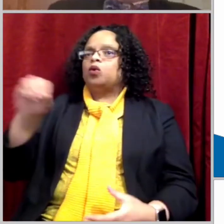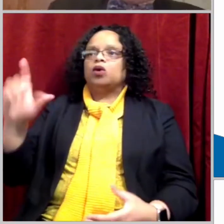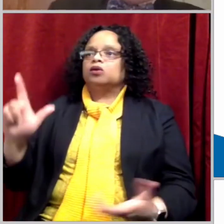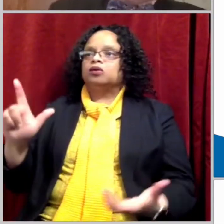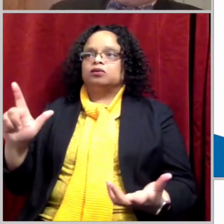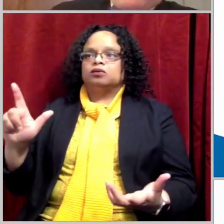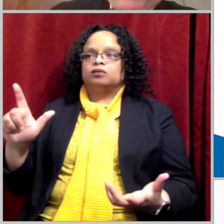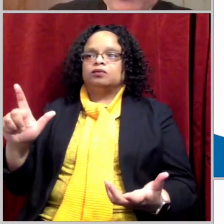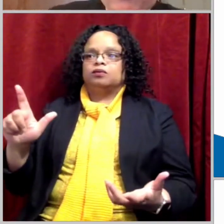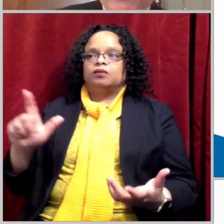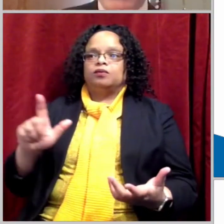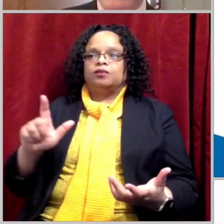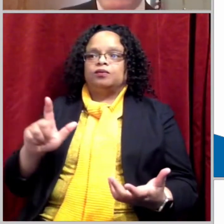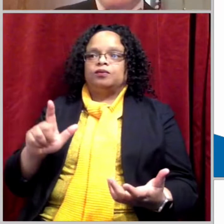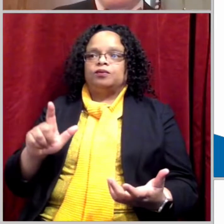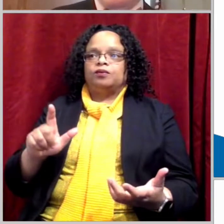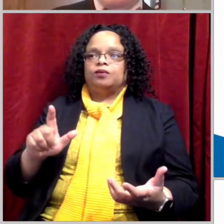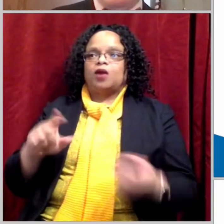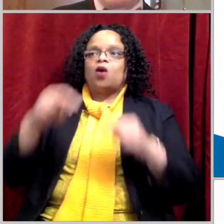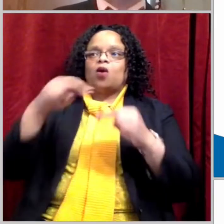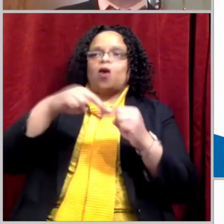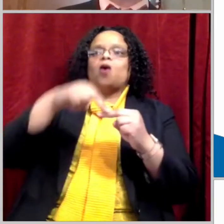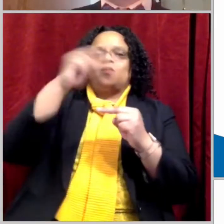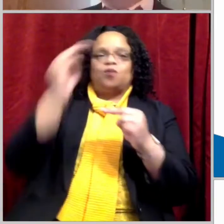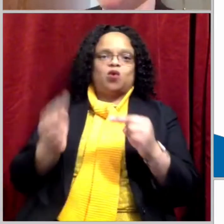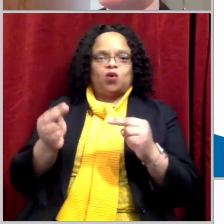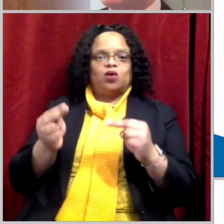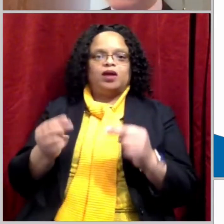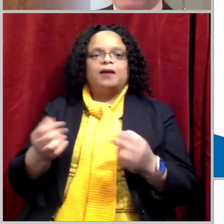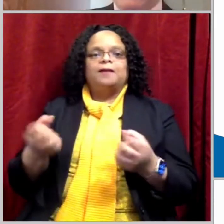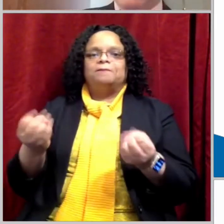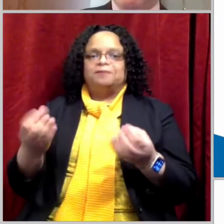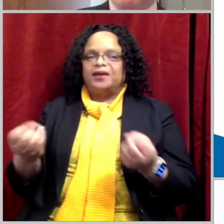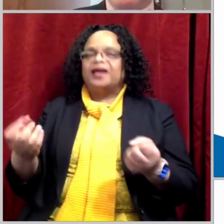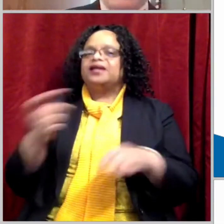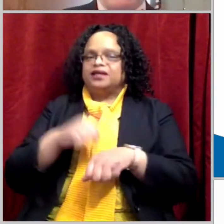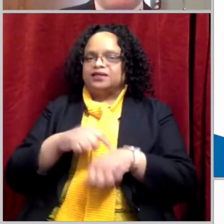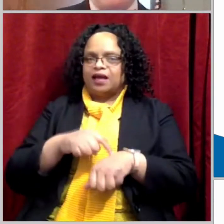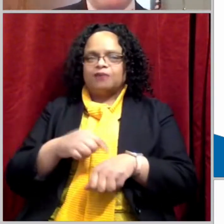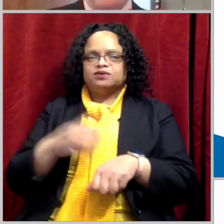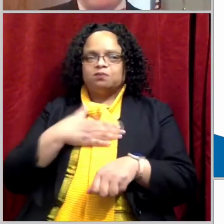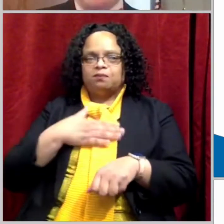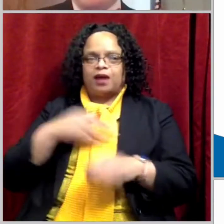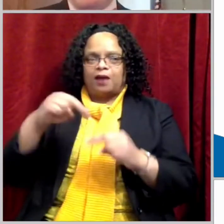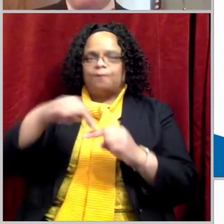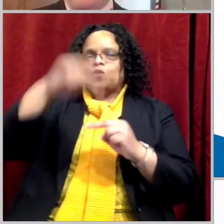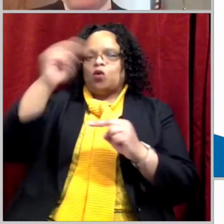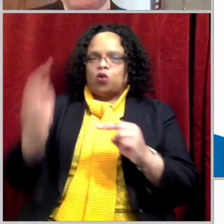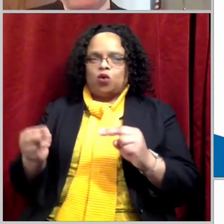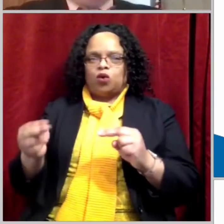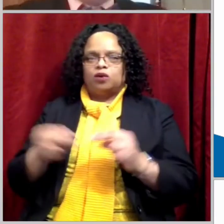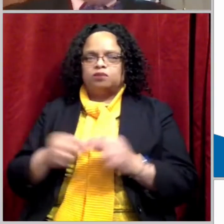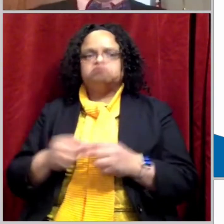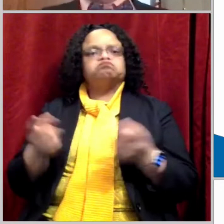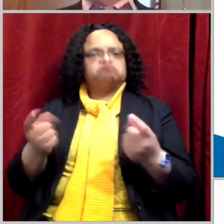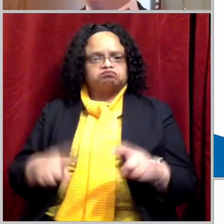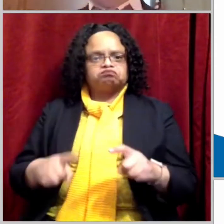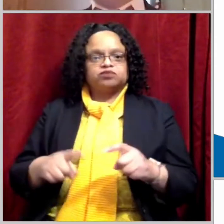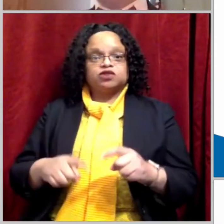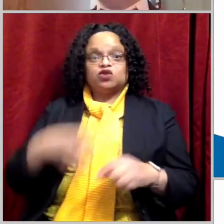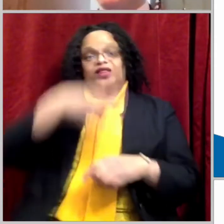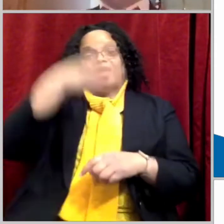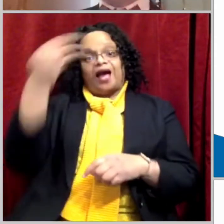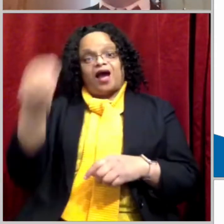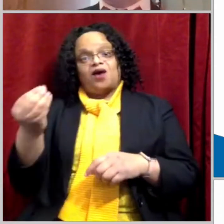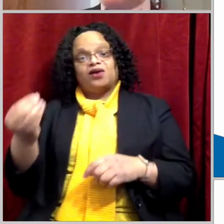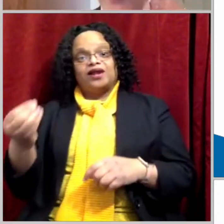sometimes they're cold. They're shivering. They're, of course, wet. And we have to give them a towel. And they're joyful.